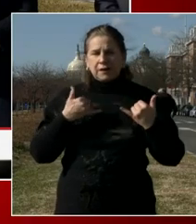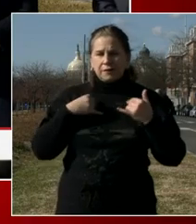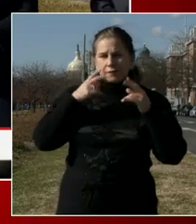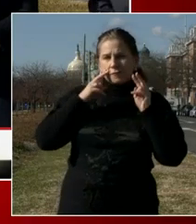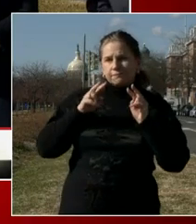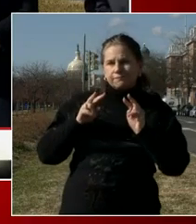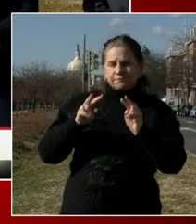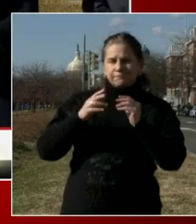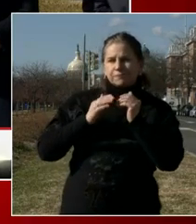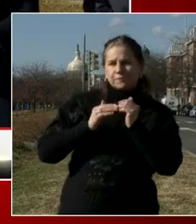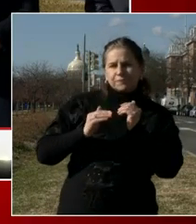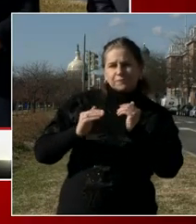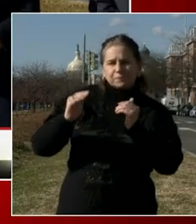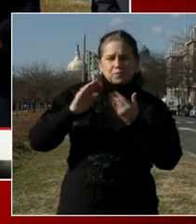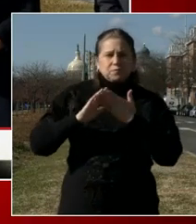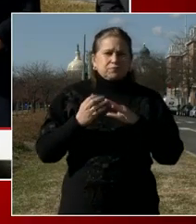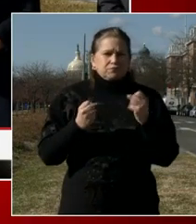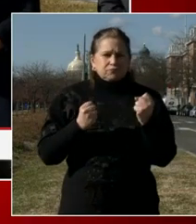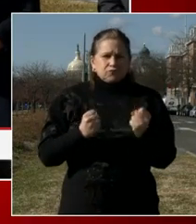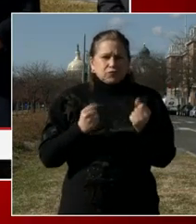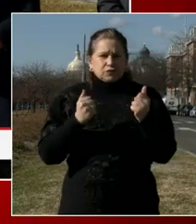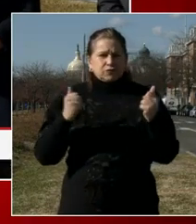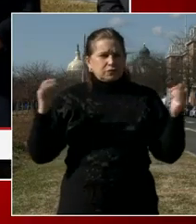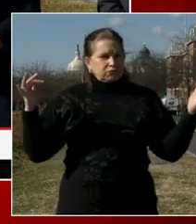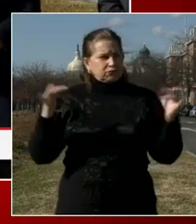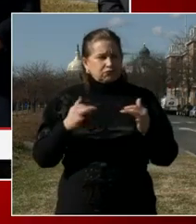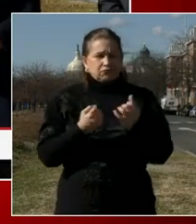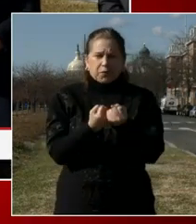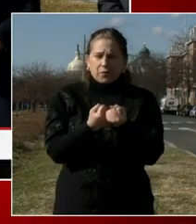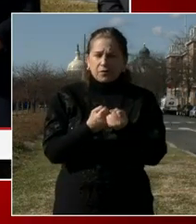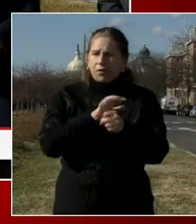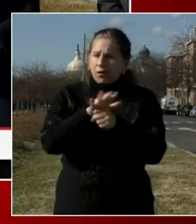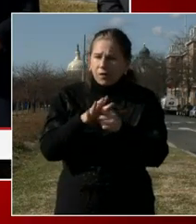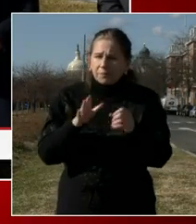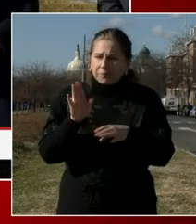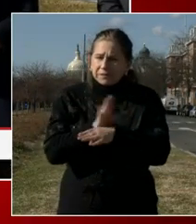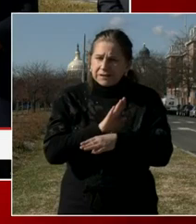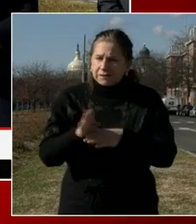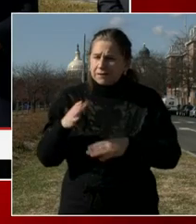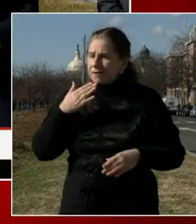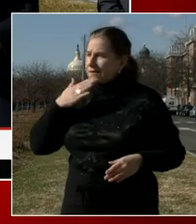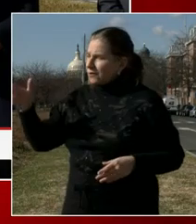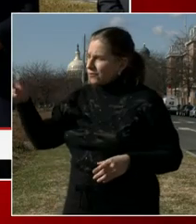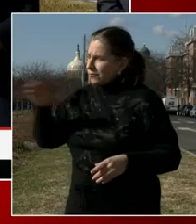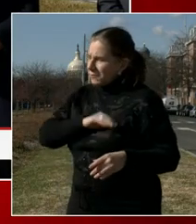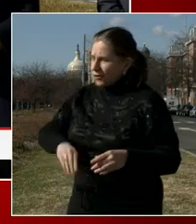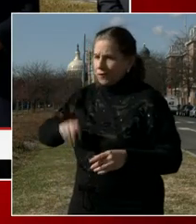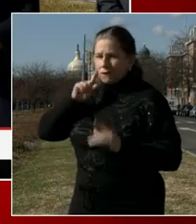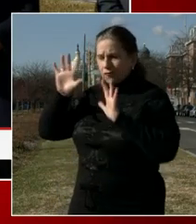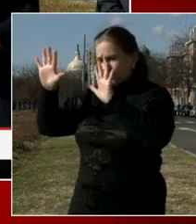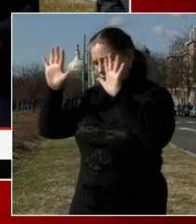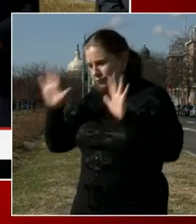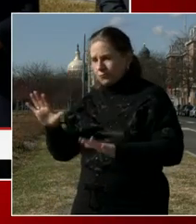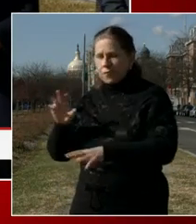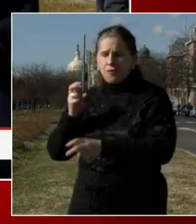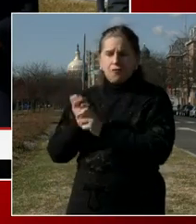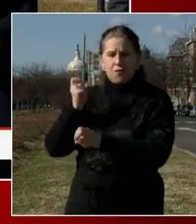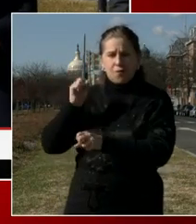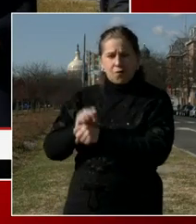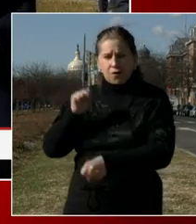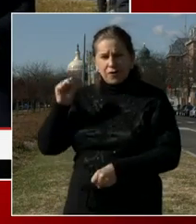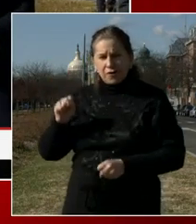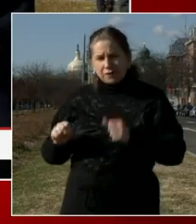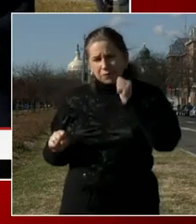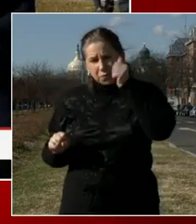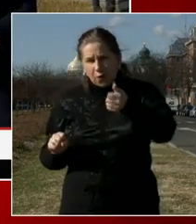our businesses and all the great things that our community has to offer. So thank you, Ms. Mayor, for the hard work that's going into this to be successful tomorrow. And I'm